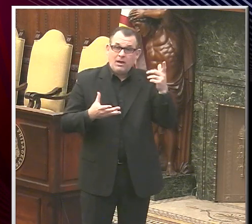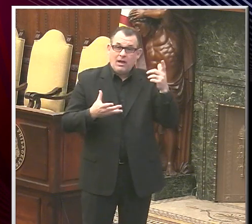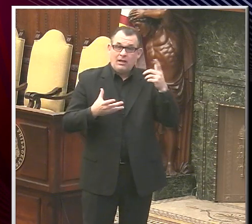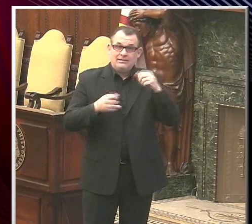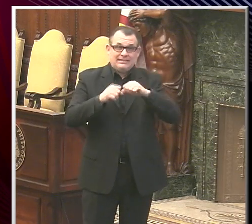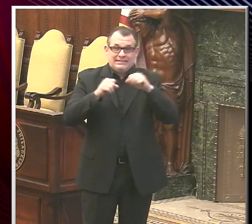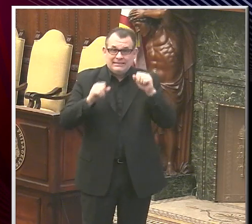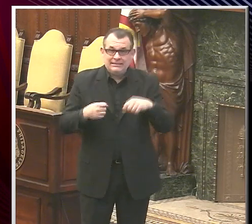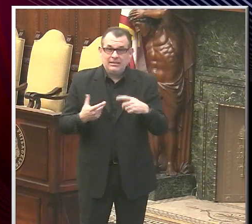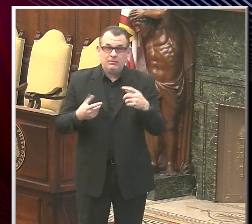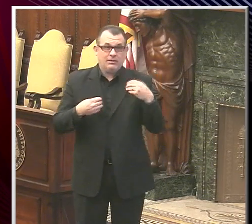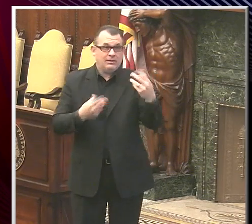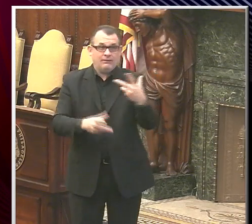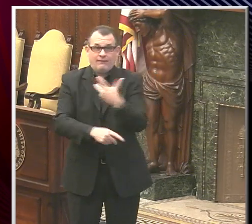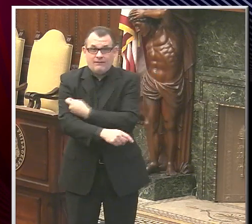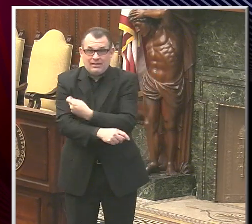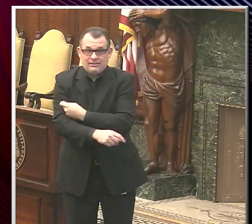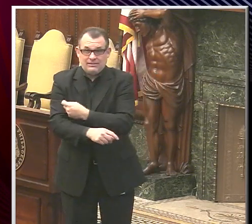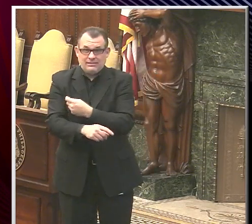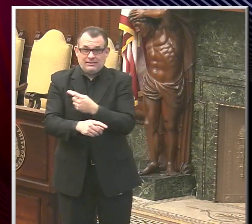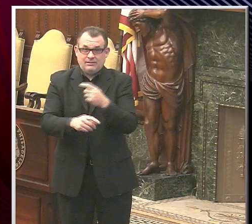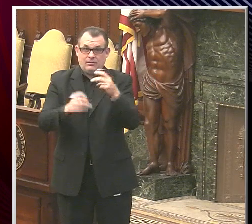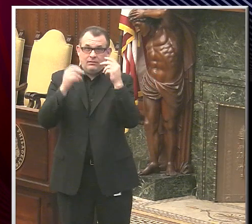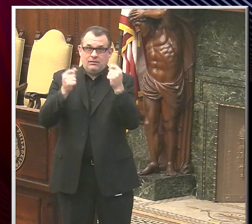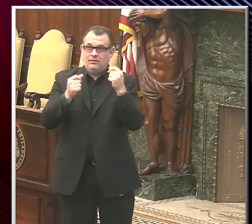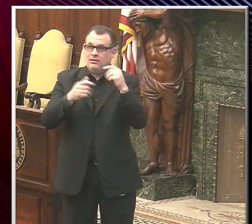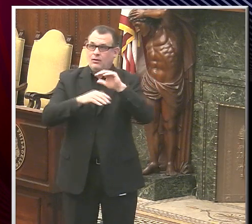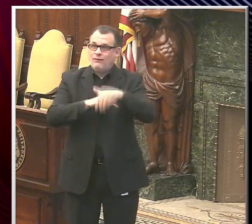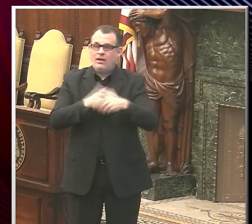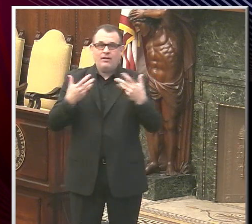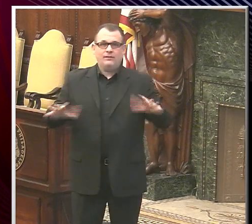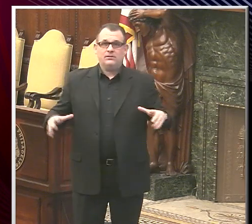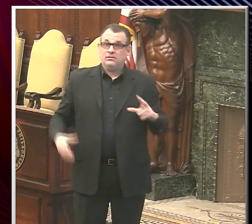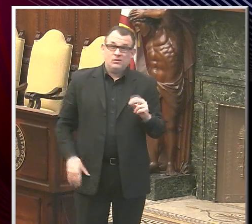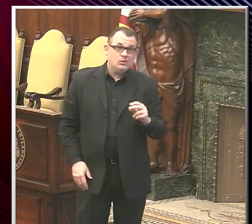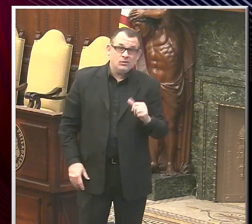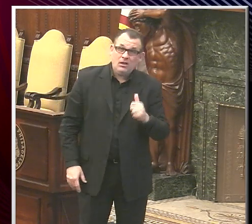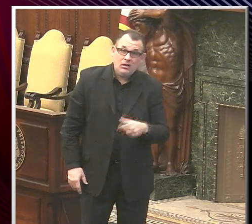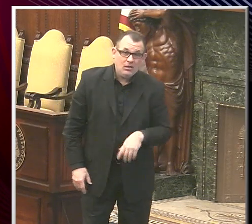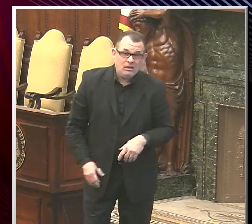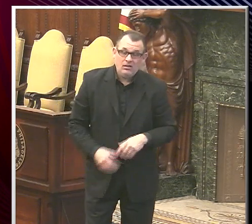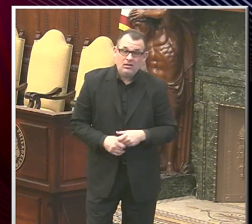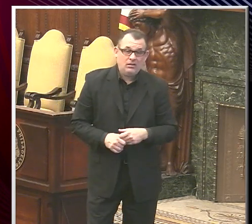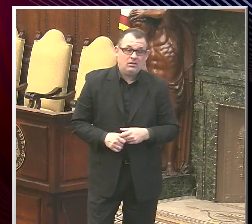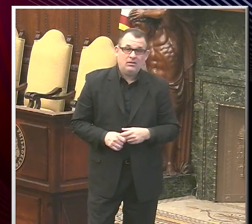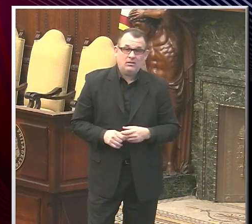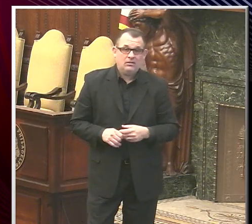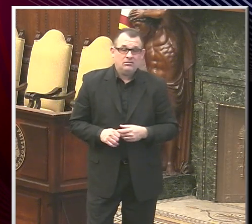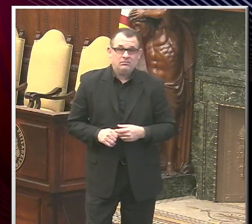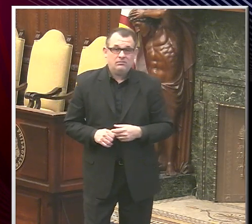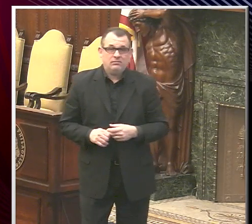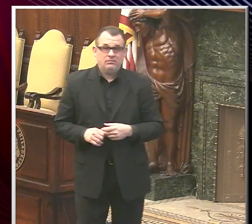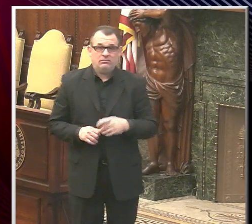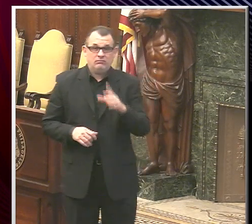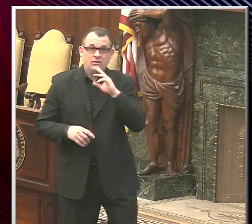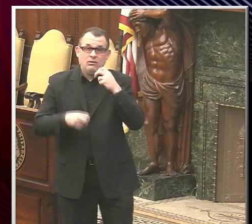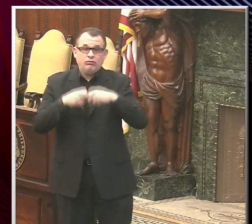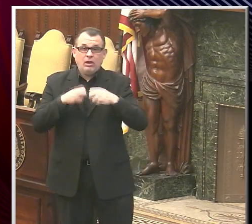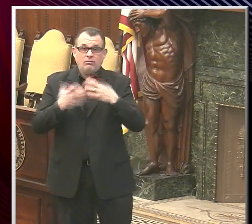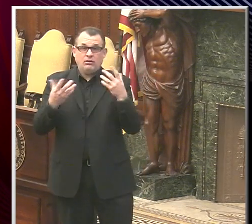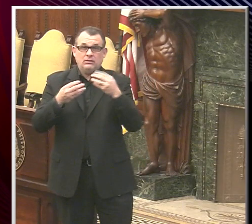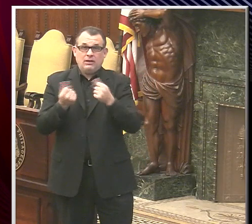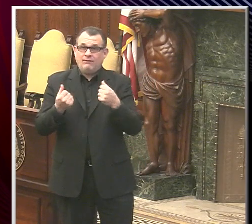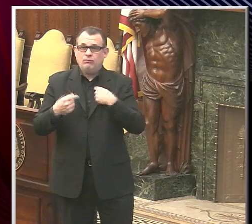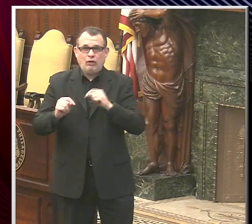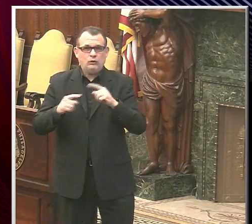that vaccine is something which doesn't happen overnight. And so, you know, we're going to work through our problems as quickly as we can. The other